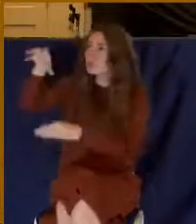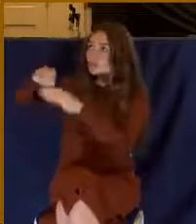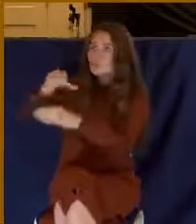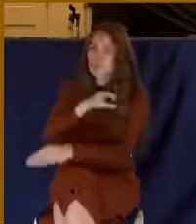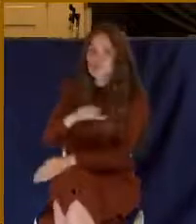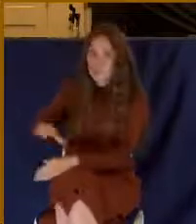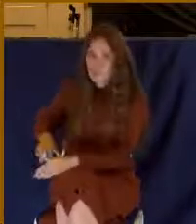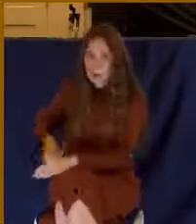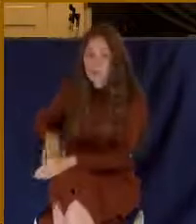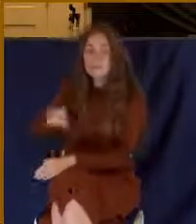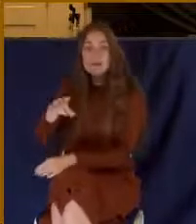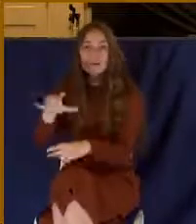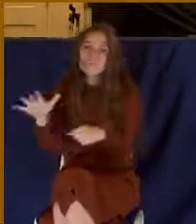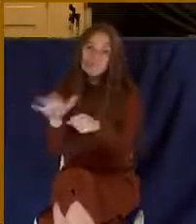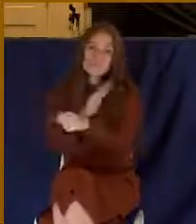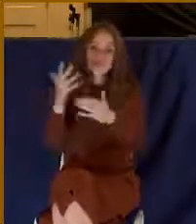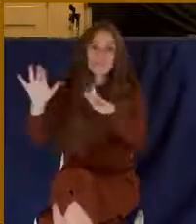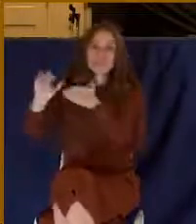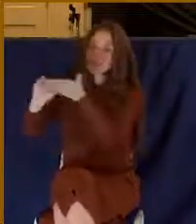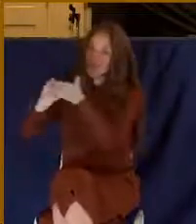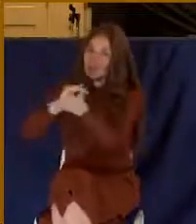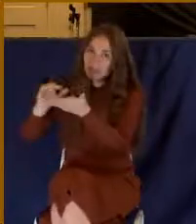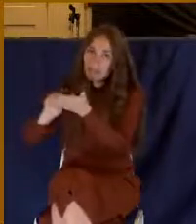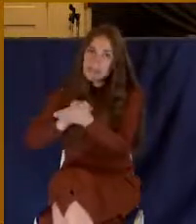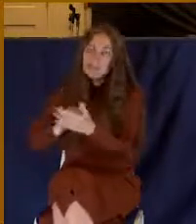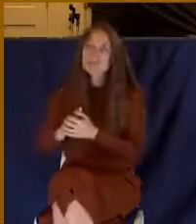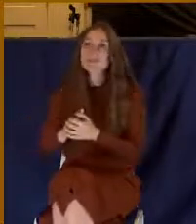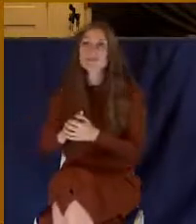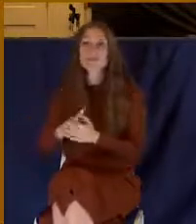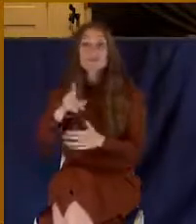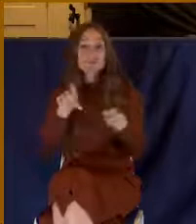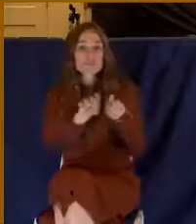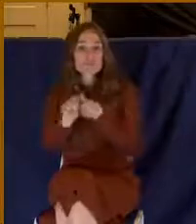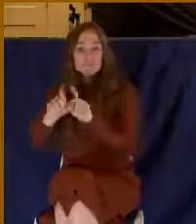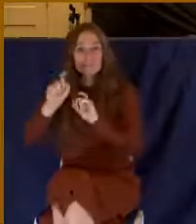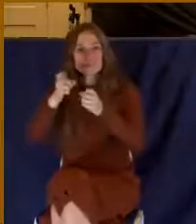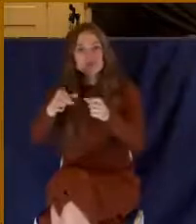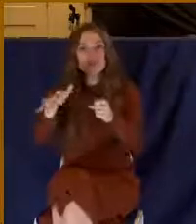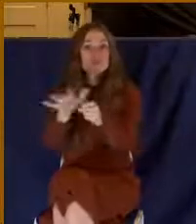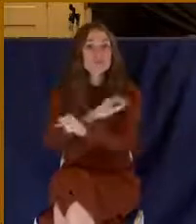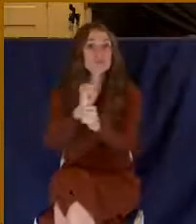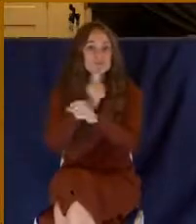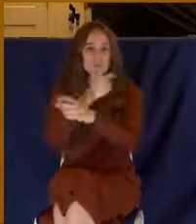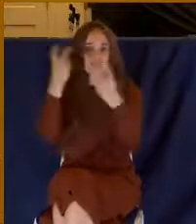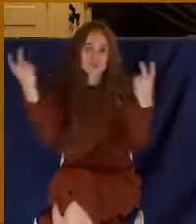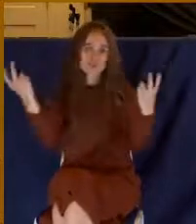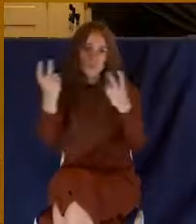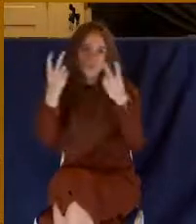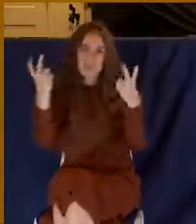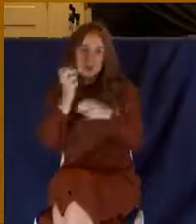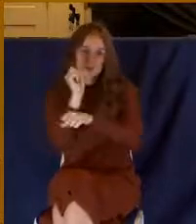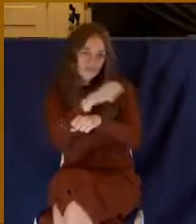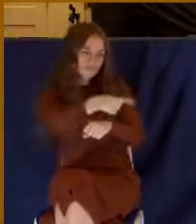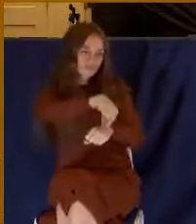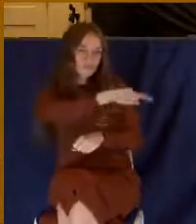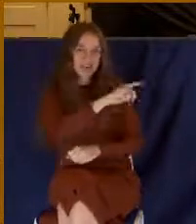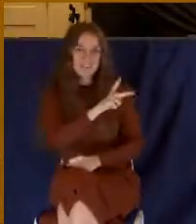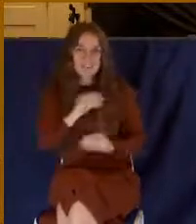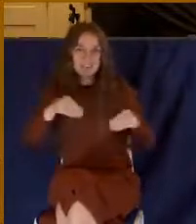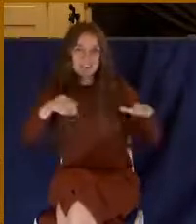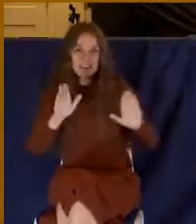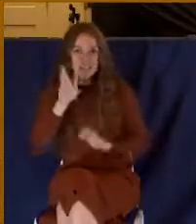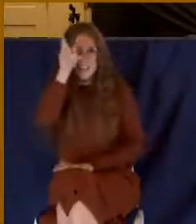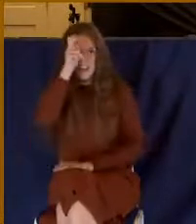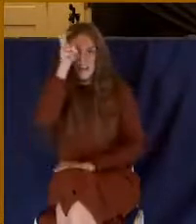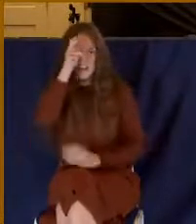completely forgiven. You have been given total victory over the kingdom of darkness, all